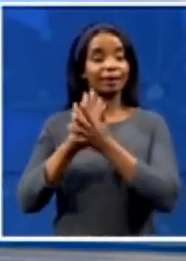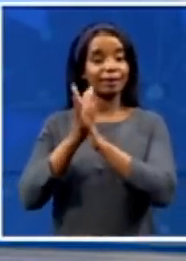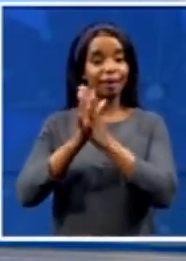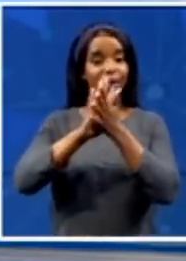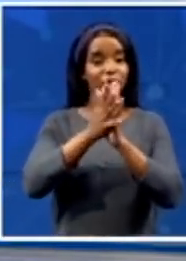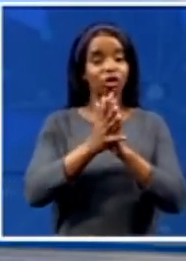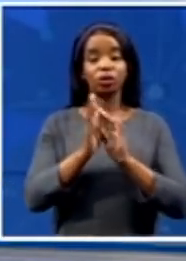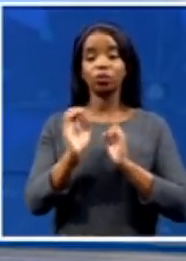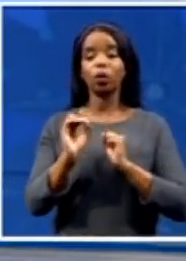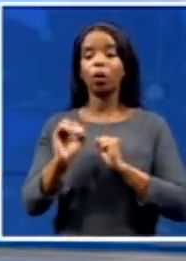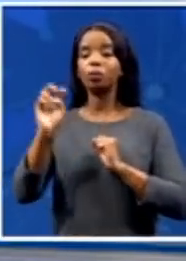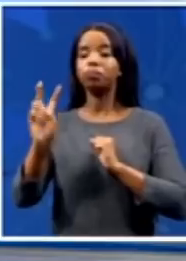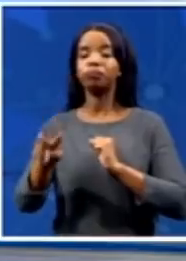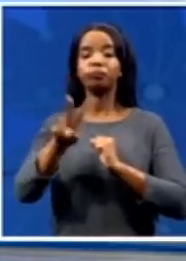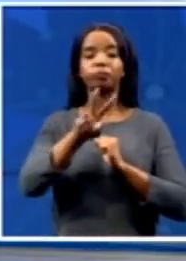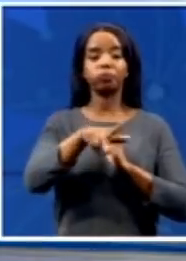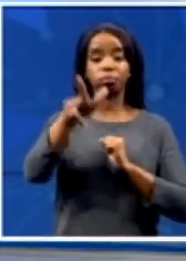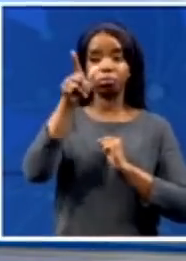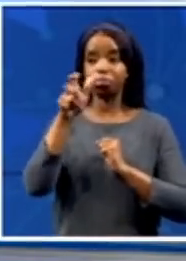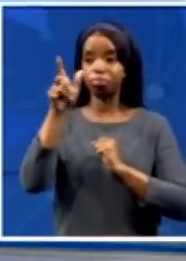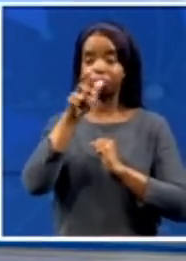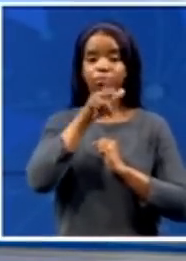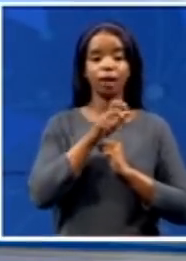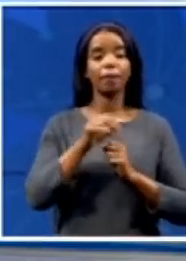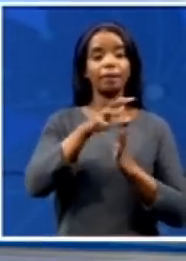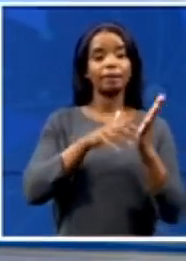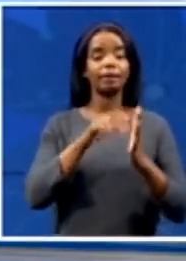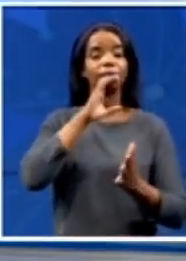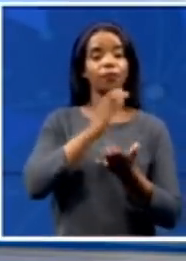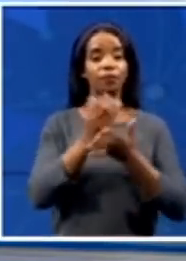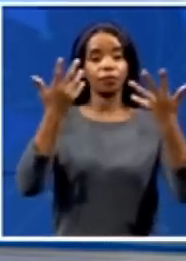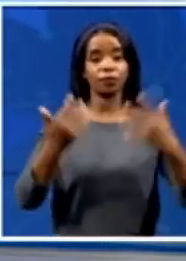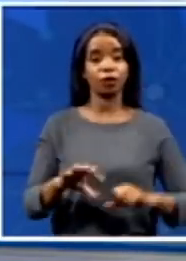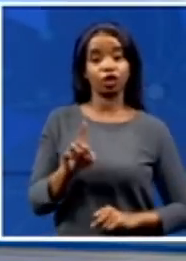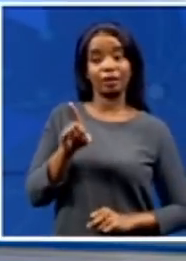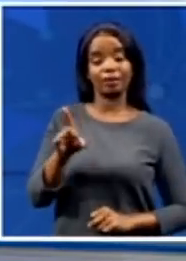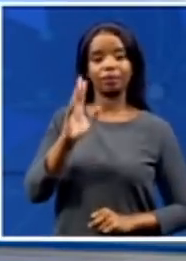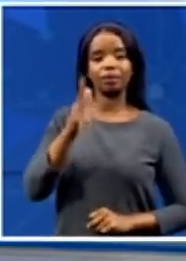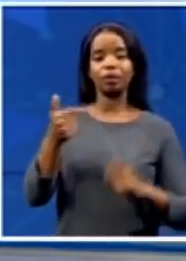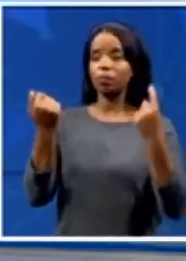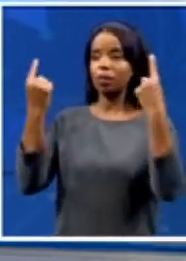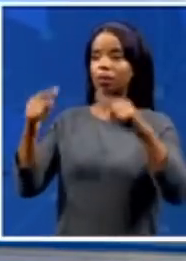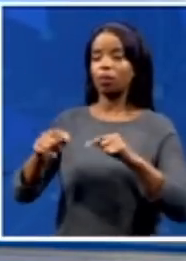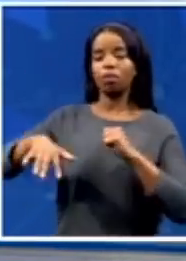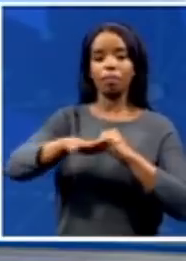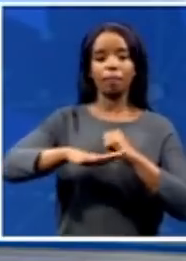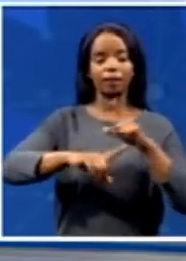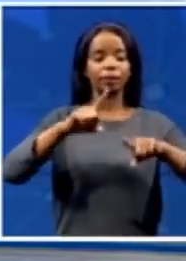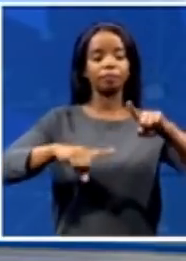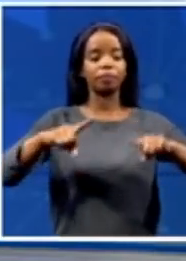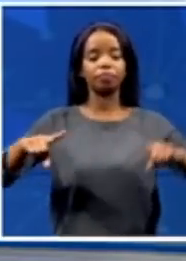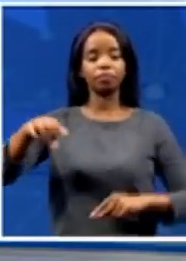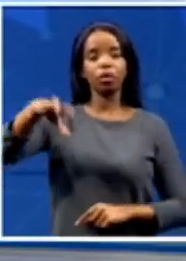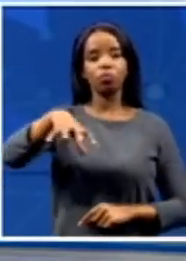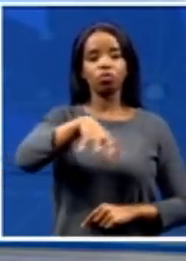statement, the presidency confirms that Ramaposa will visit flood-stricken parts of the province to offer support to affected communities. For more on